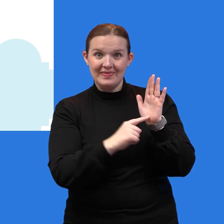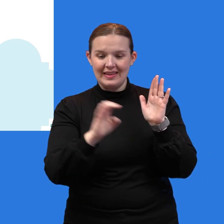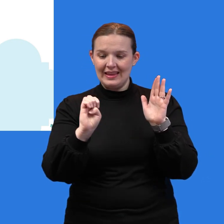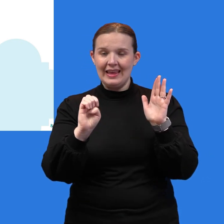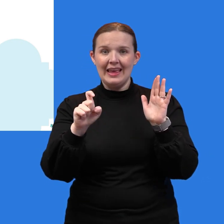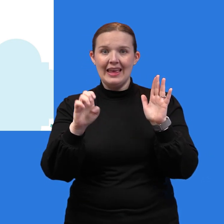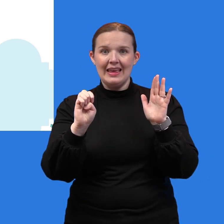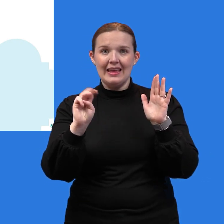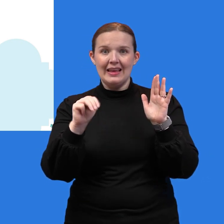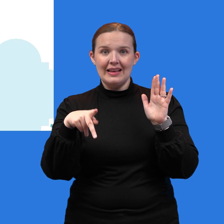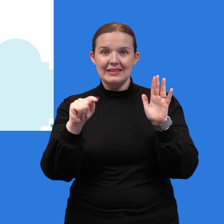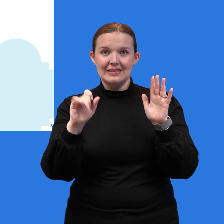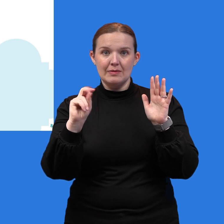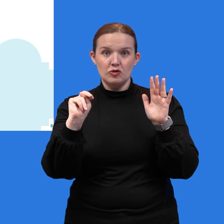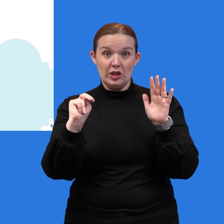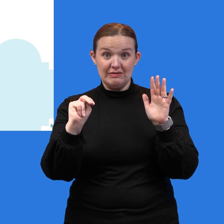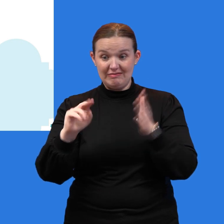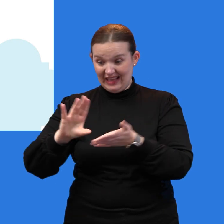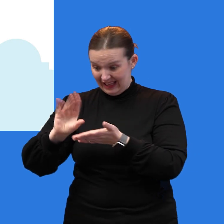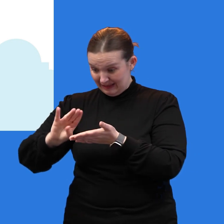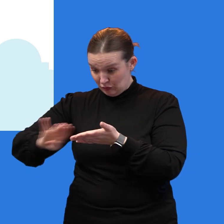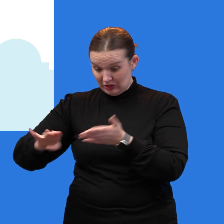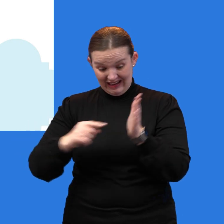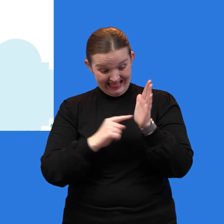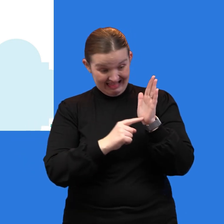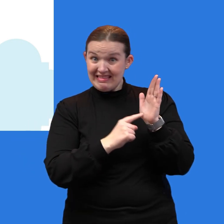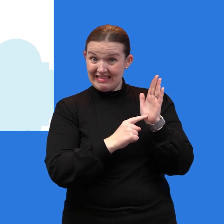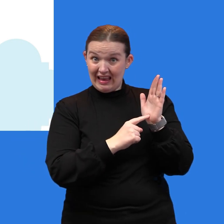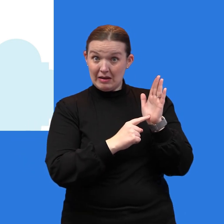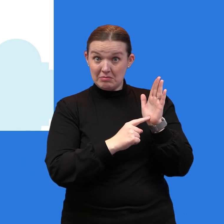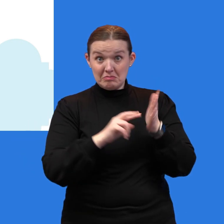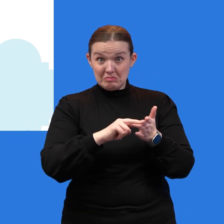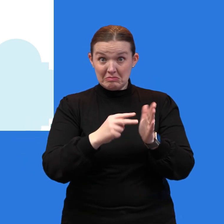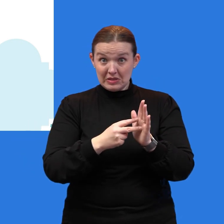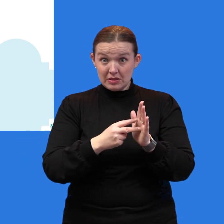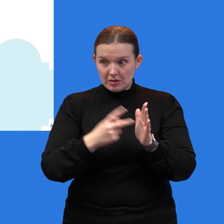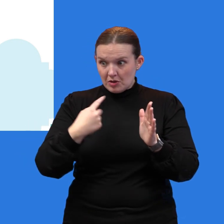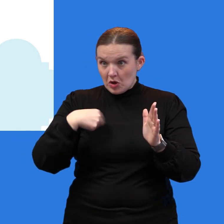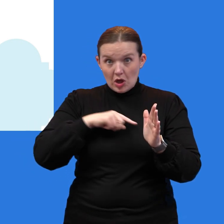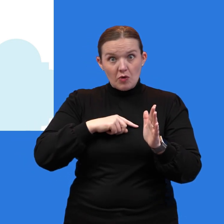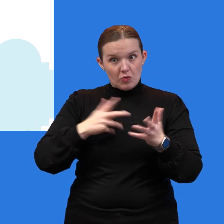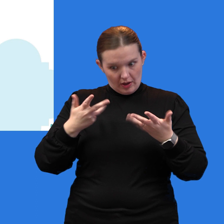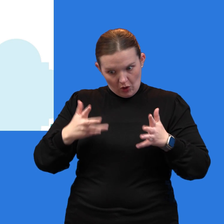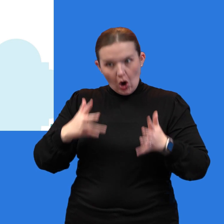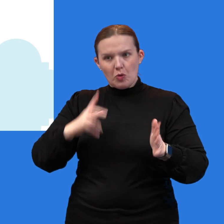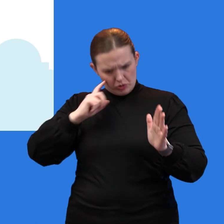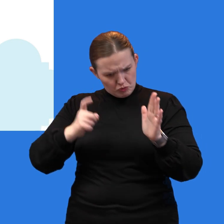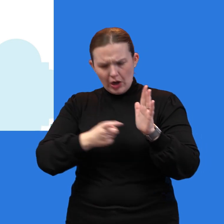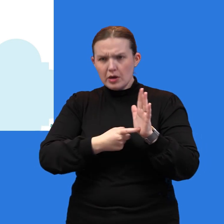it says exemptions. That is the line that tells you whether the appraisal district is, in fact,